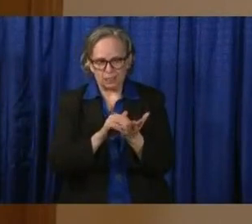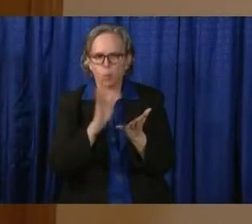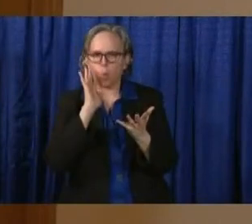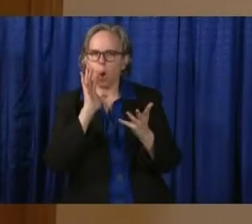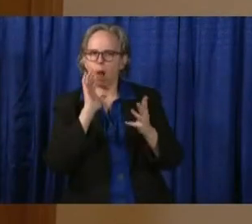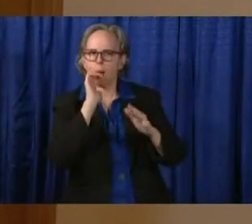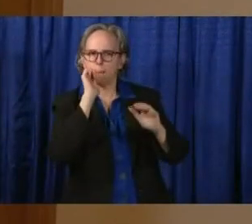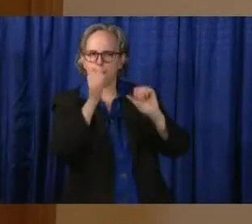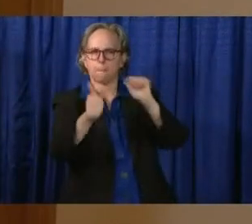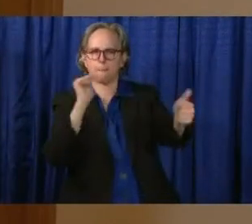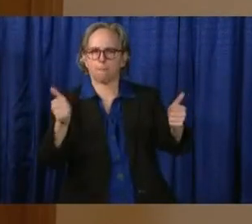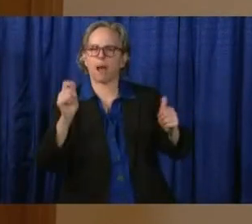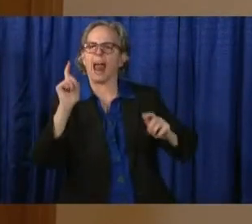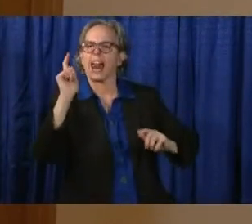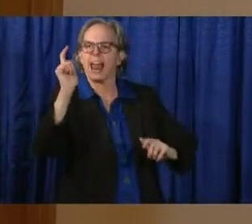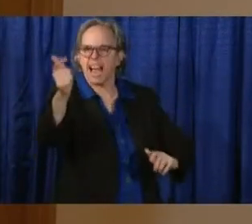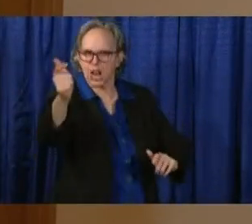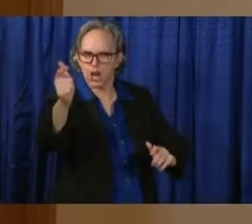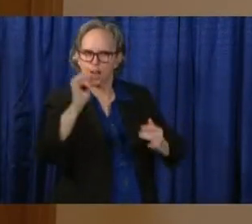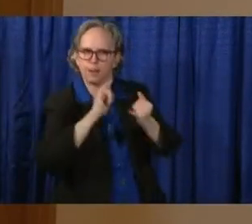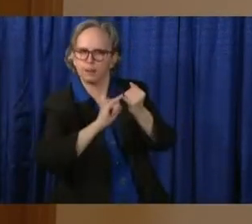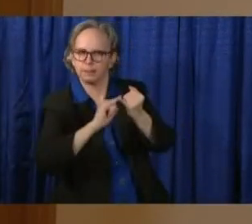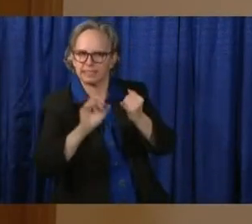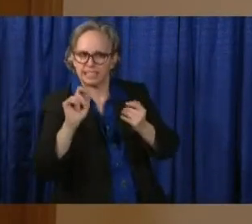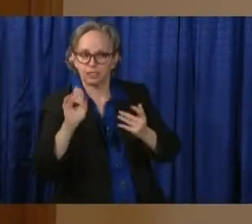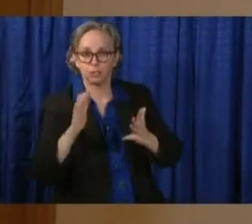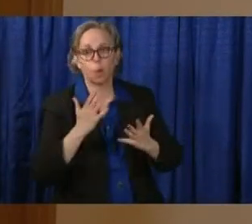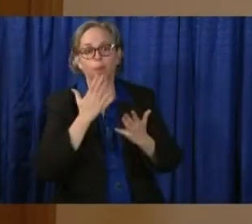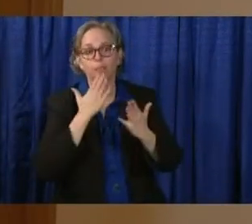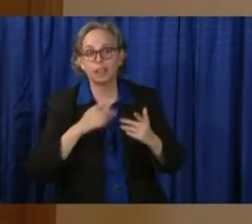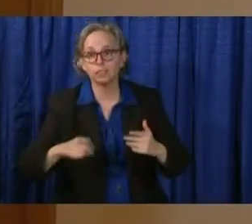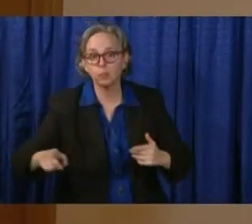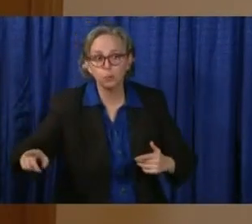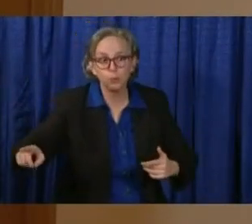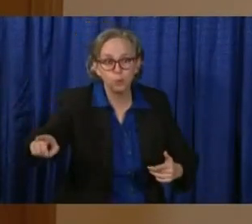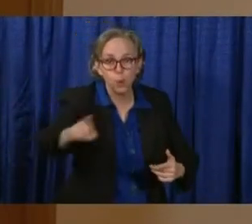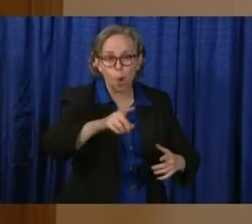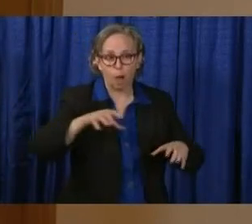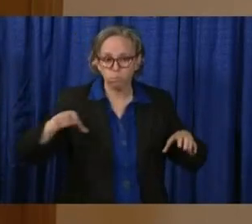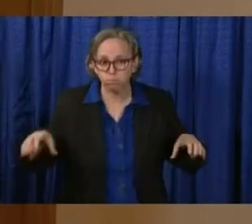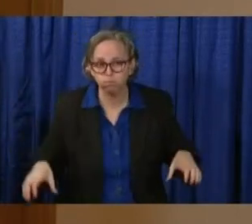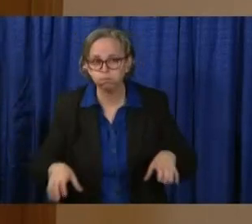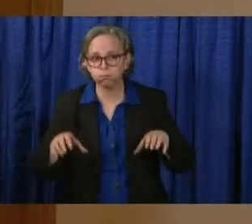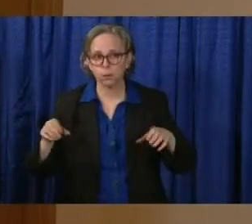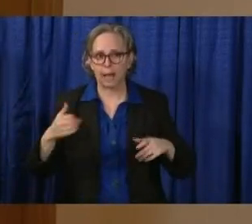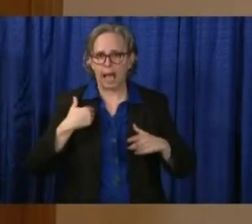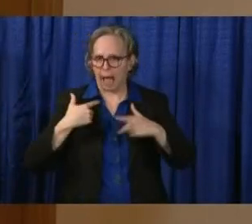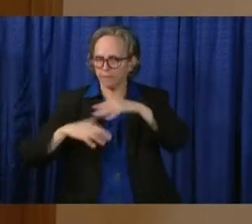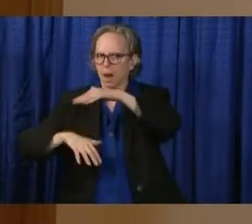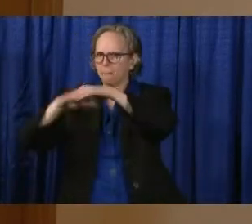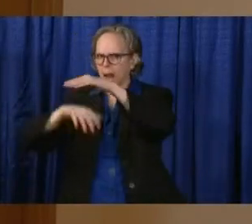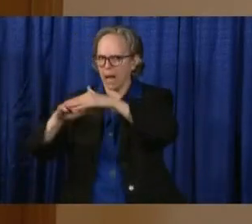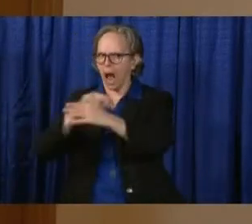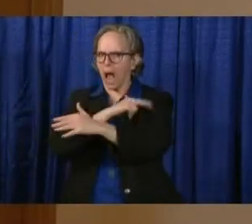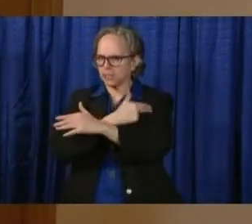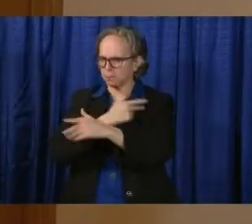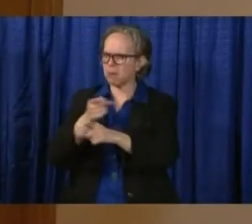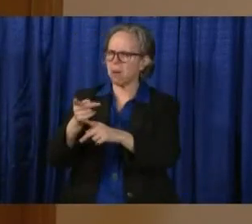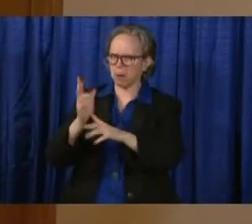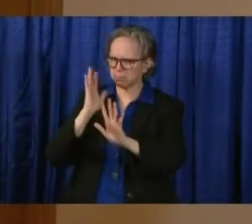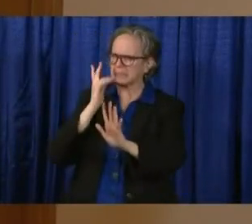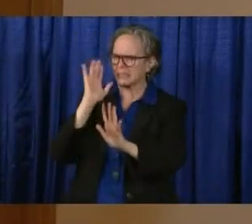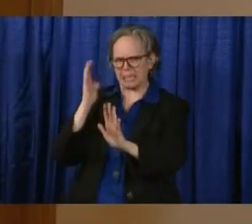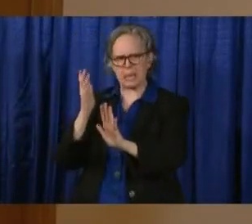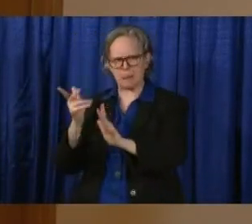have, thanks to all the steps we've taken and the policy moves, capacity, a good capacity in our hospitals, which is